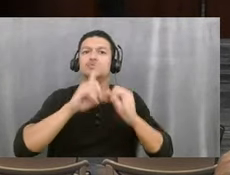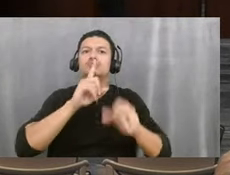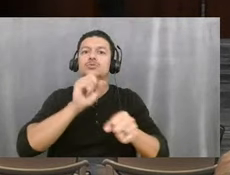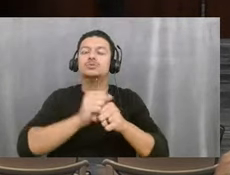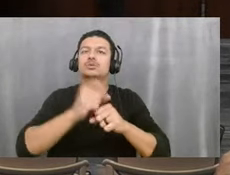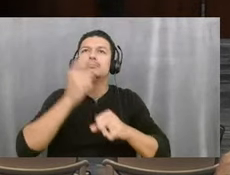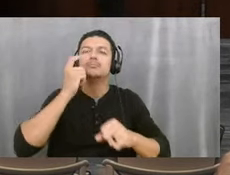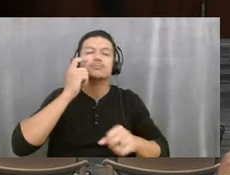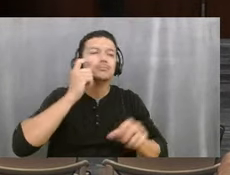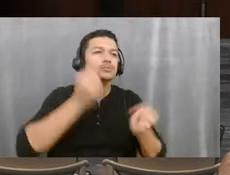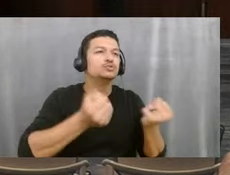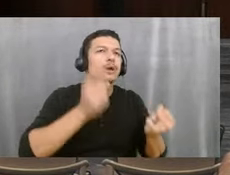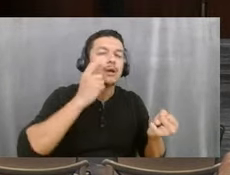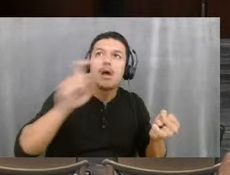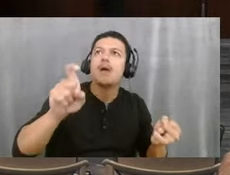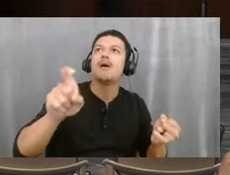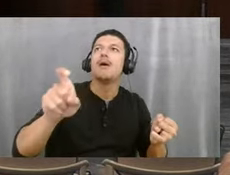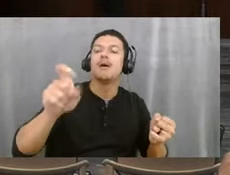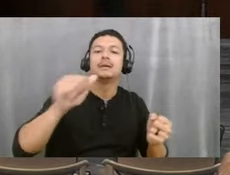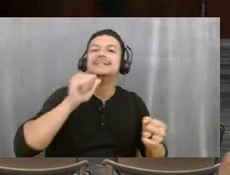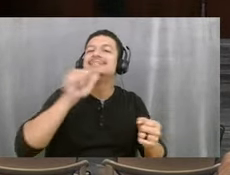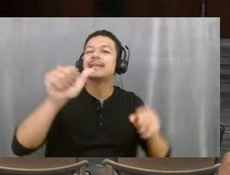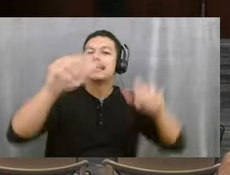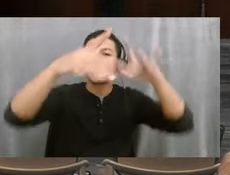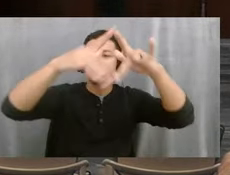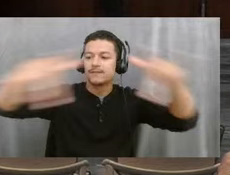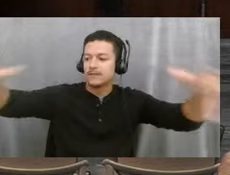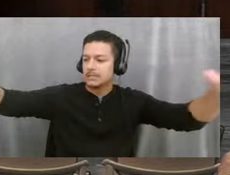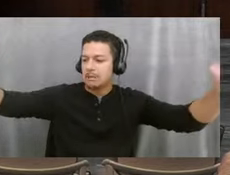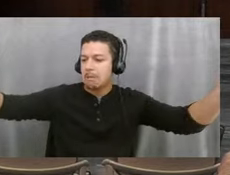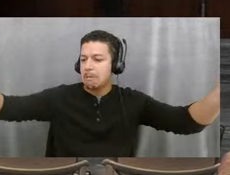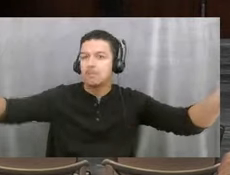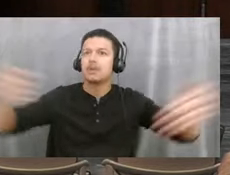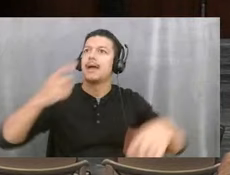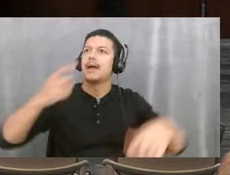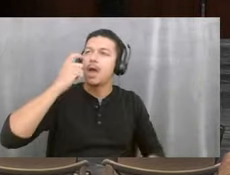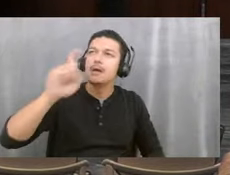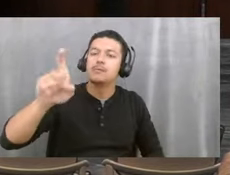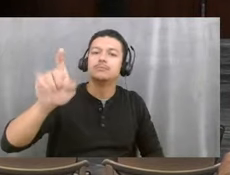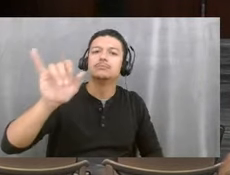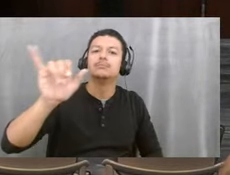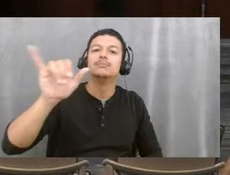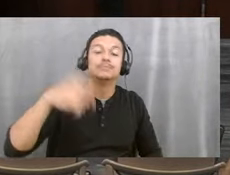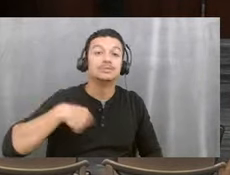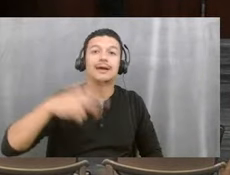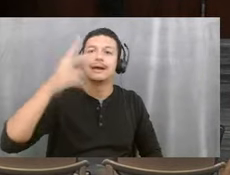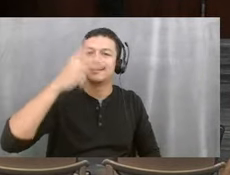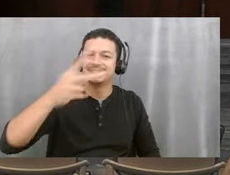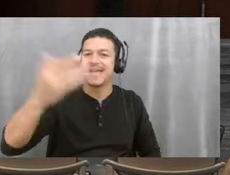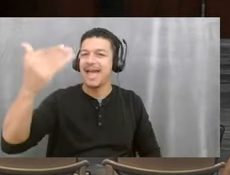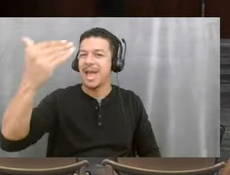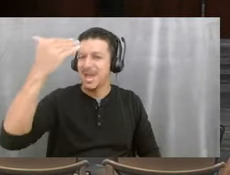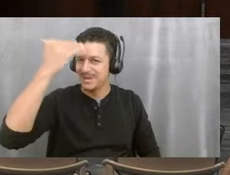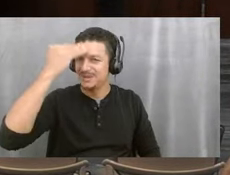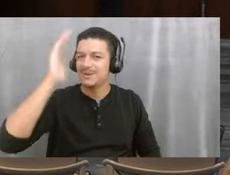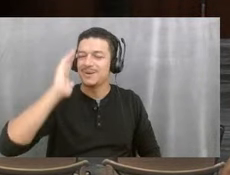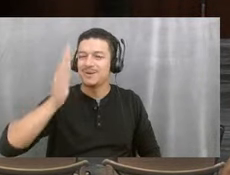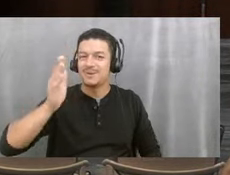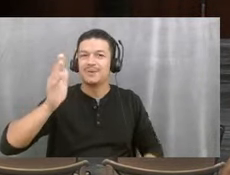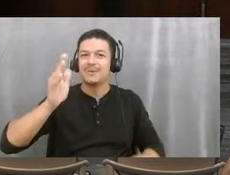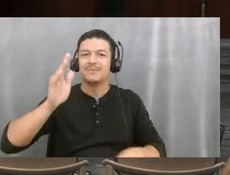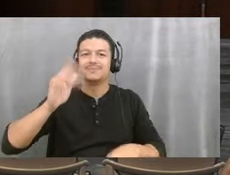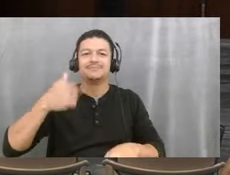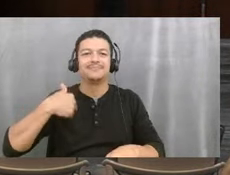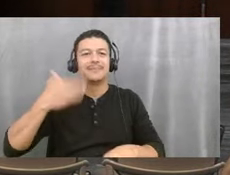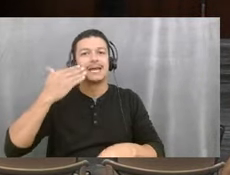just looking into vacant space. And so I, I, I see it, I know it's coming, I know what's going in there and I can